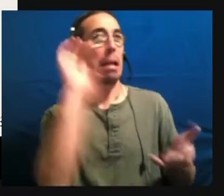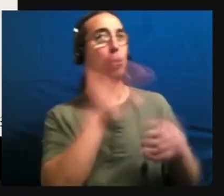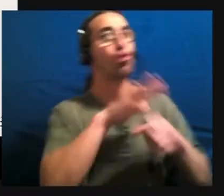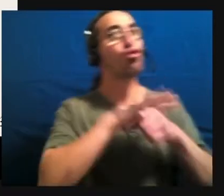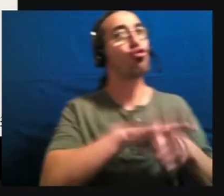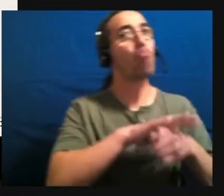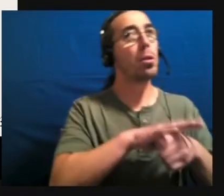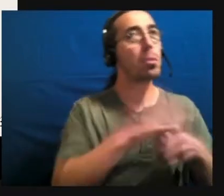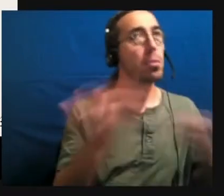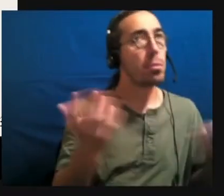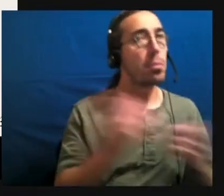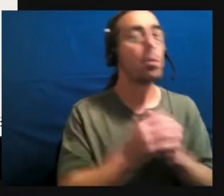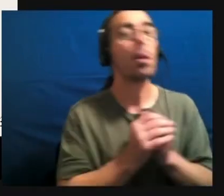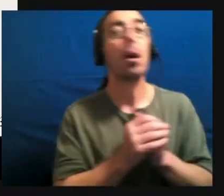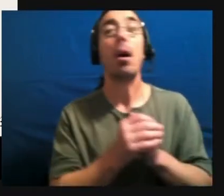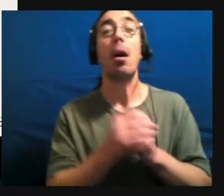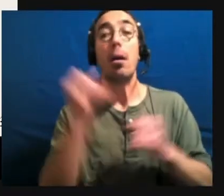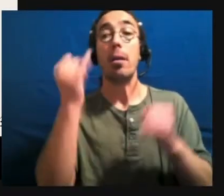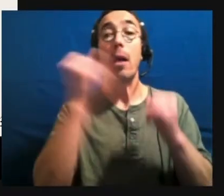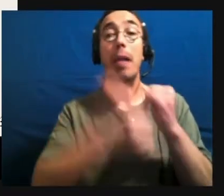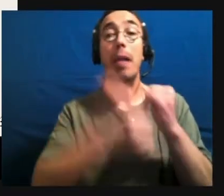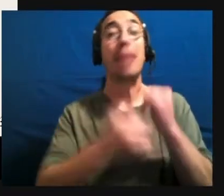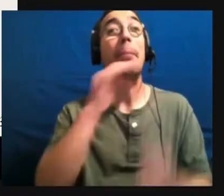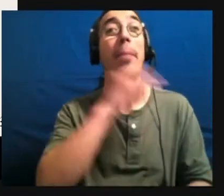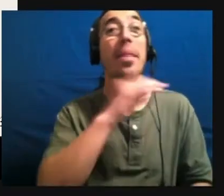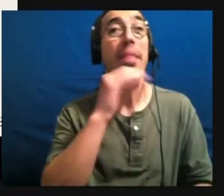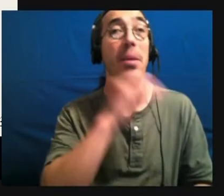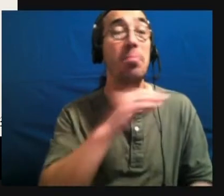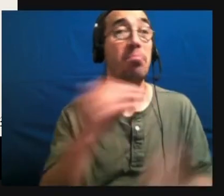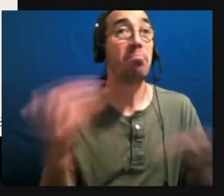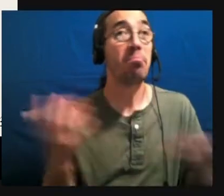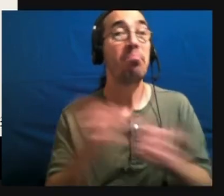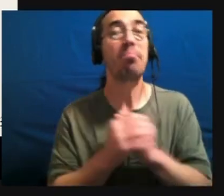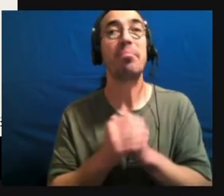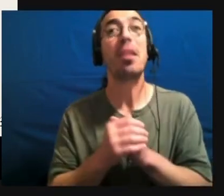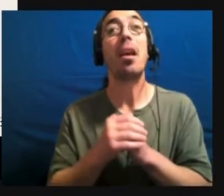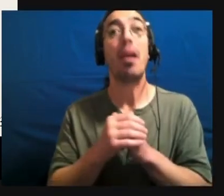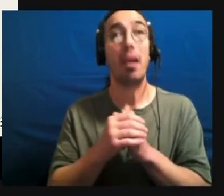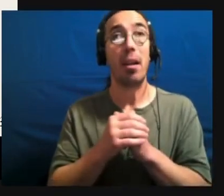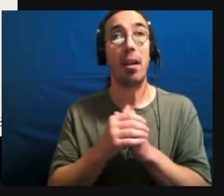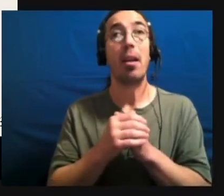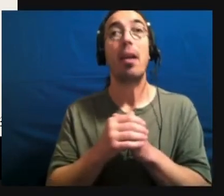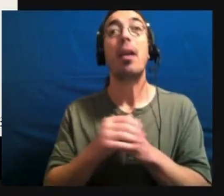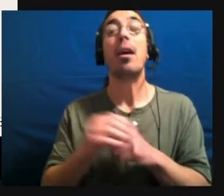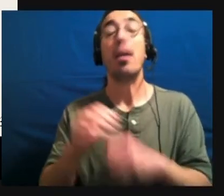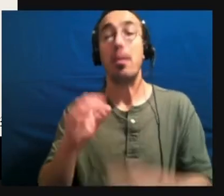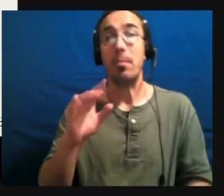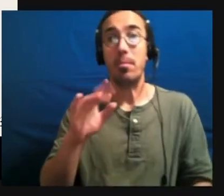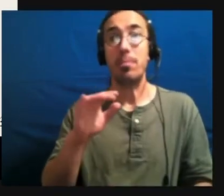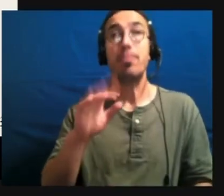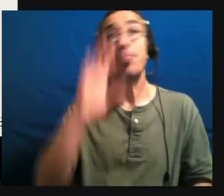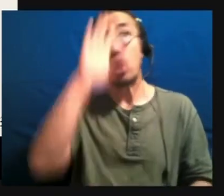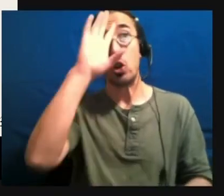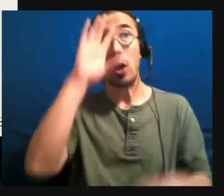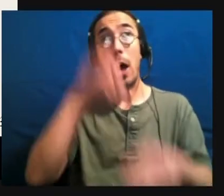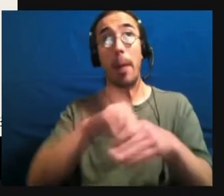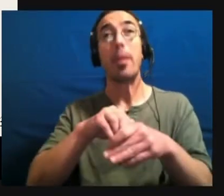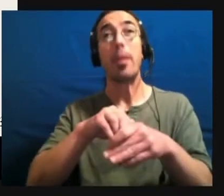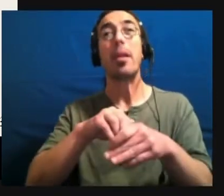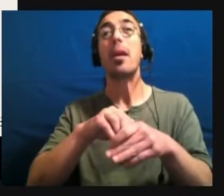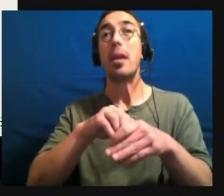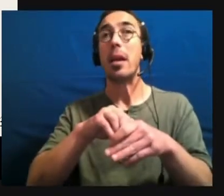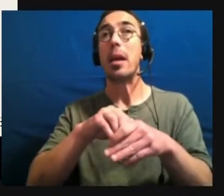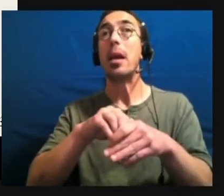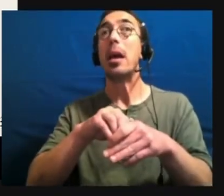Um, and the last myth that I have listed here is that there's an autism epidemic. And again, this is a really